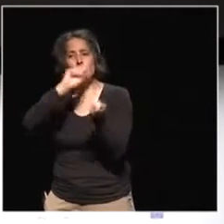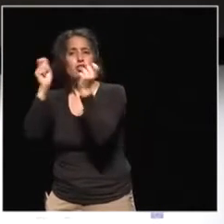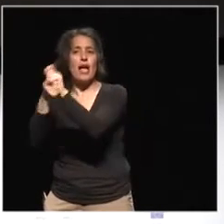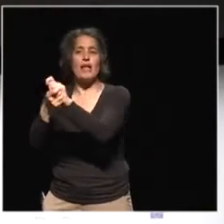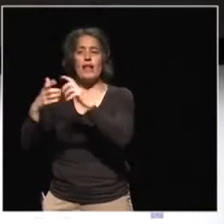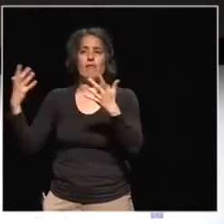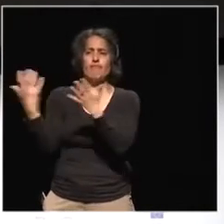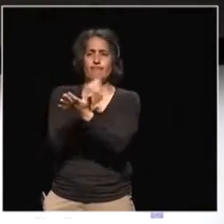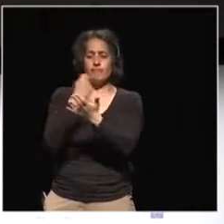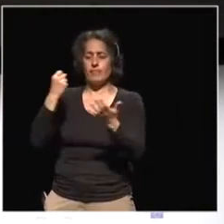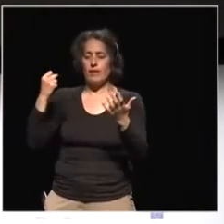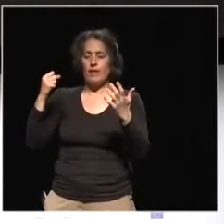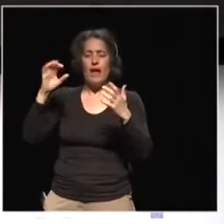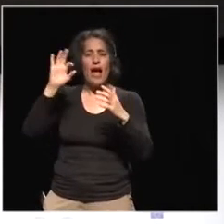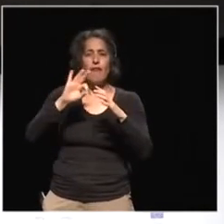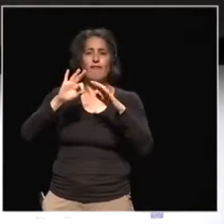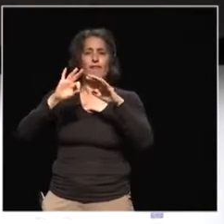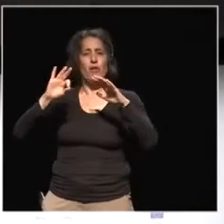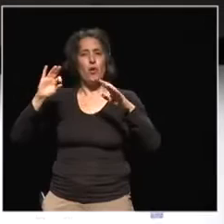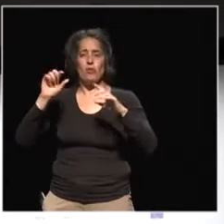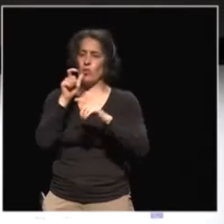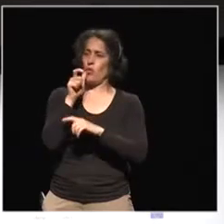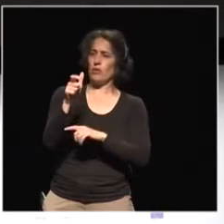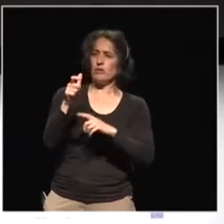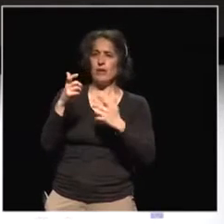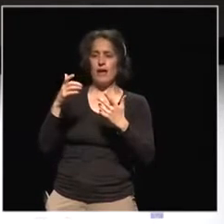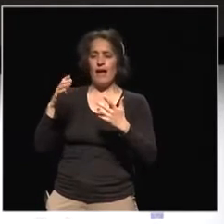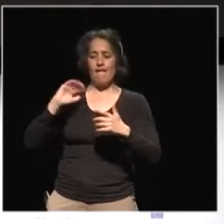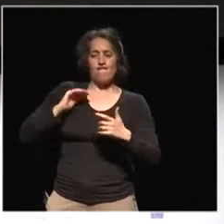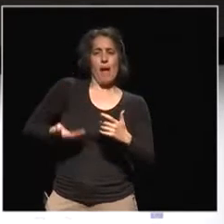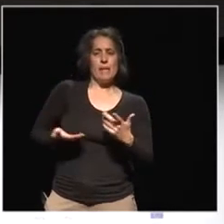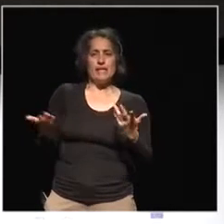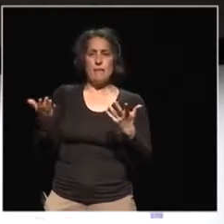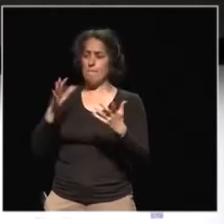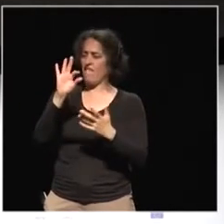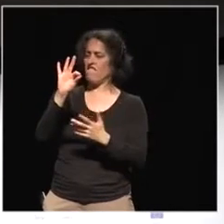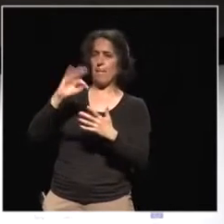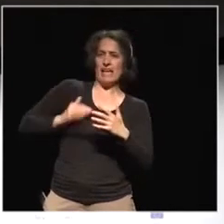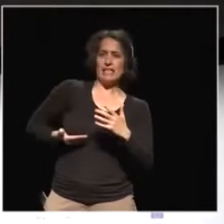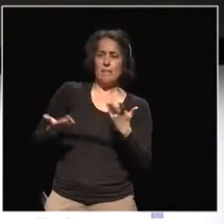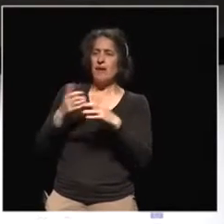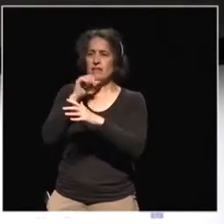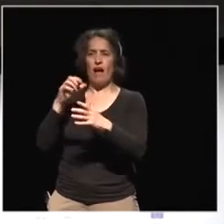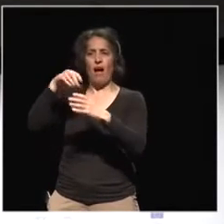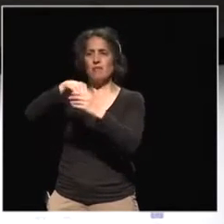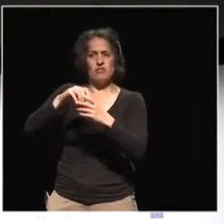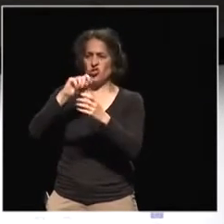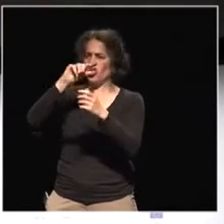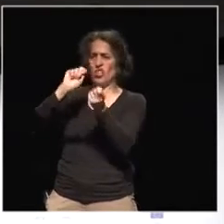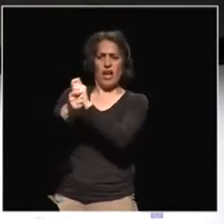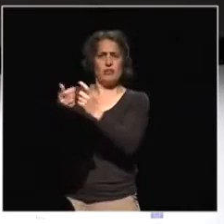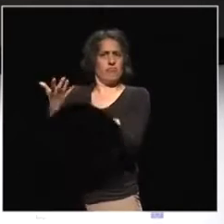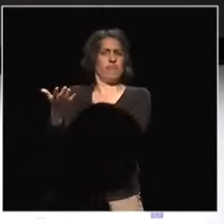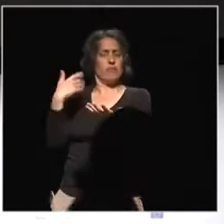word. Because, what the, how come feminism is not part of system change? There is a need for more opinions